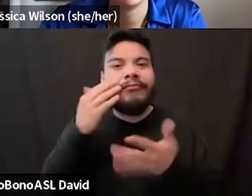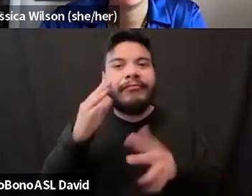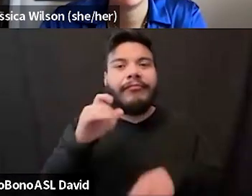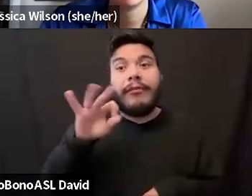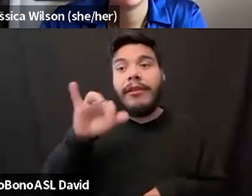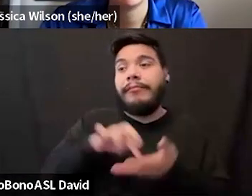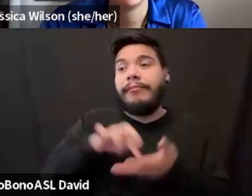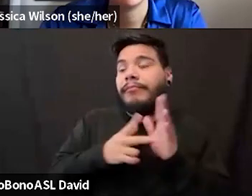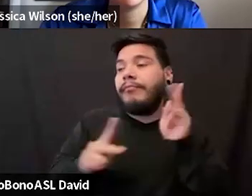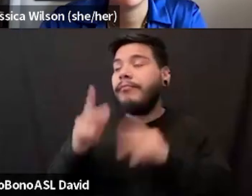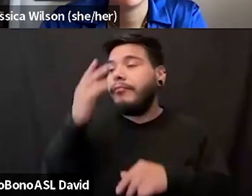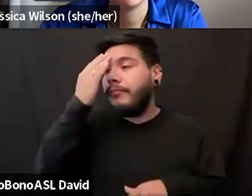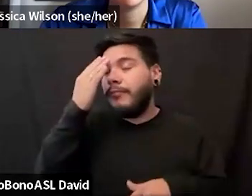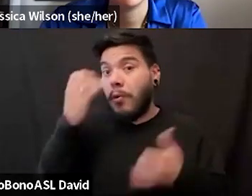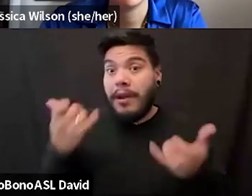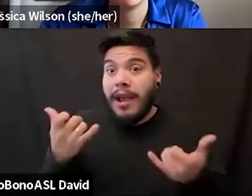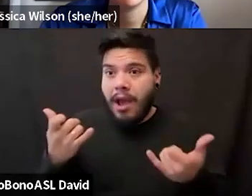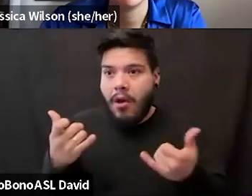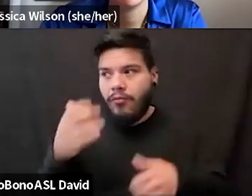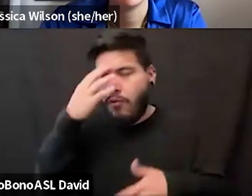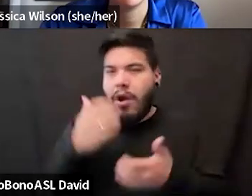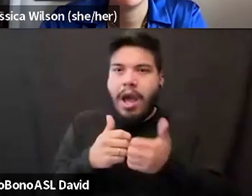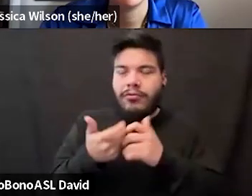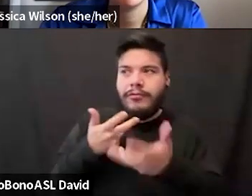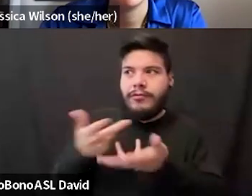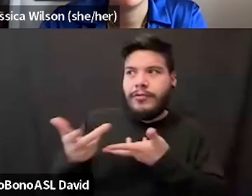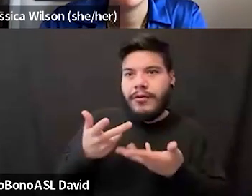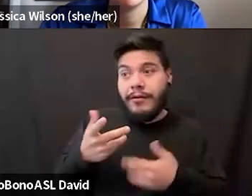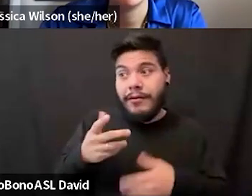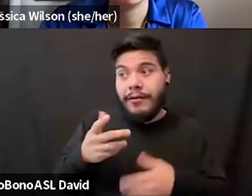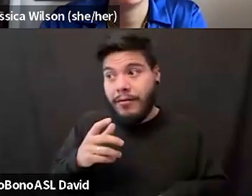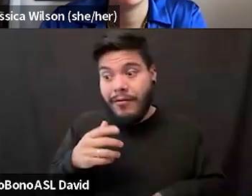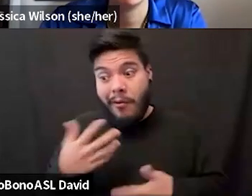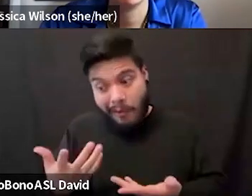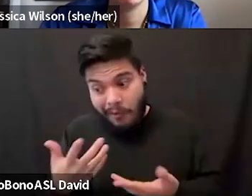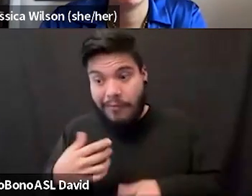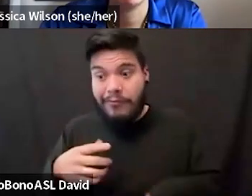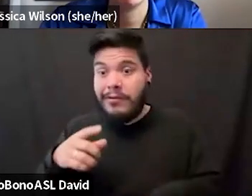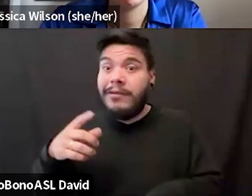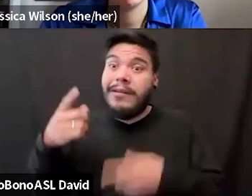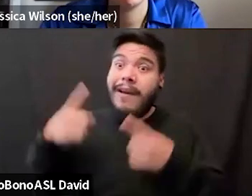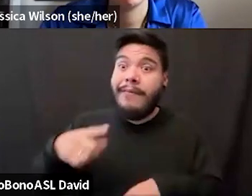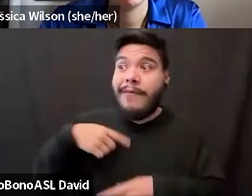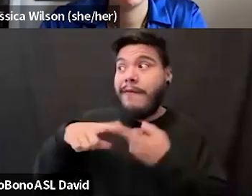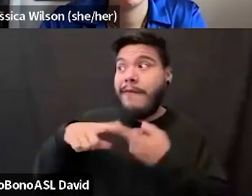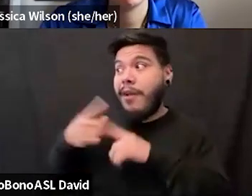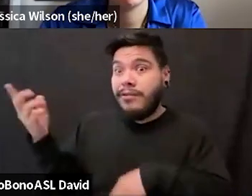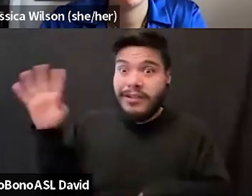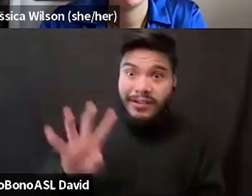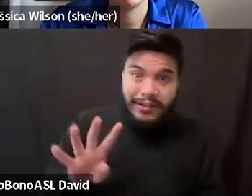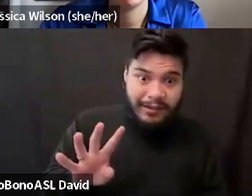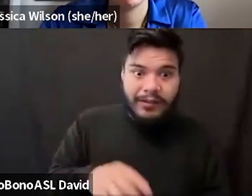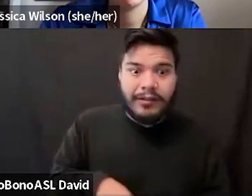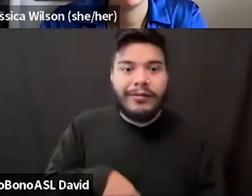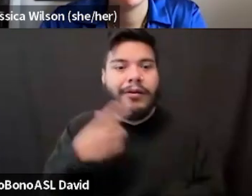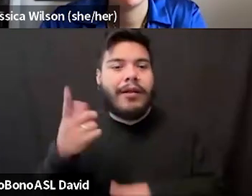and know what they should do near me, or they'll suffer the wrath of my friends. Or if that's just the